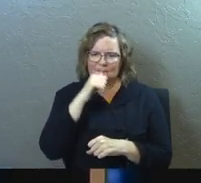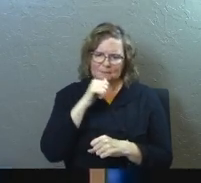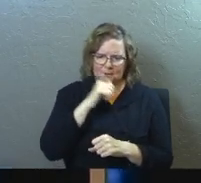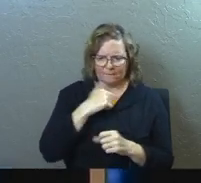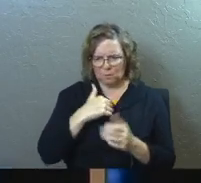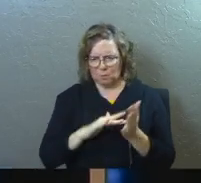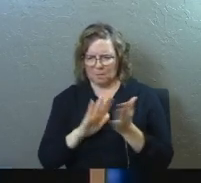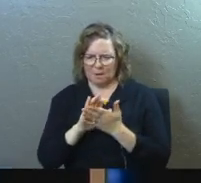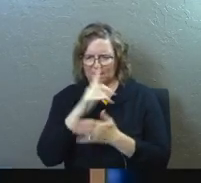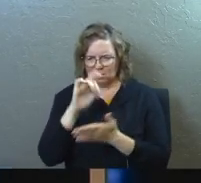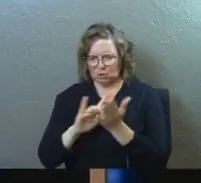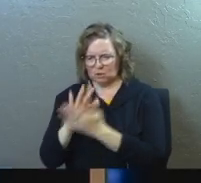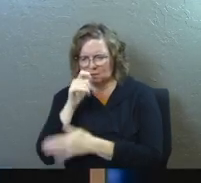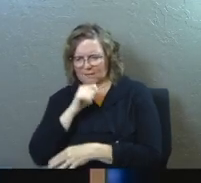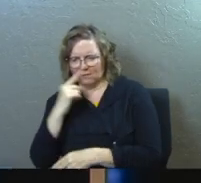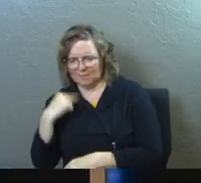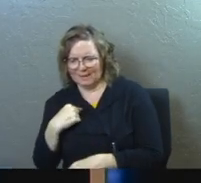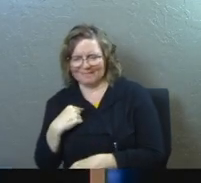Jesus suffered for me.